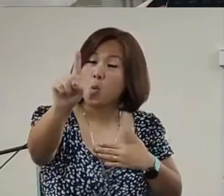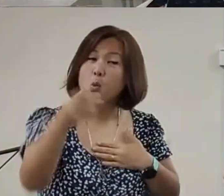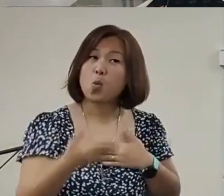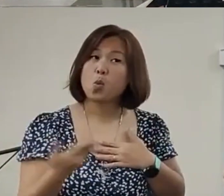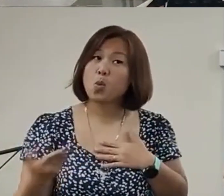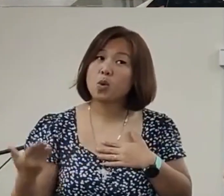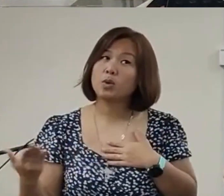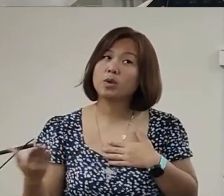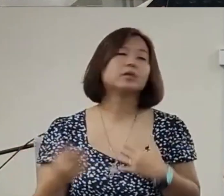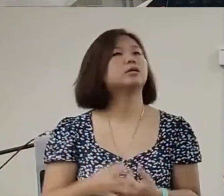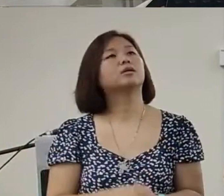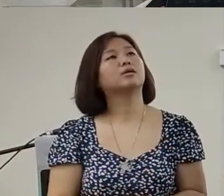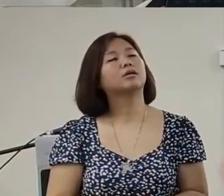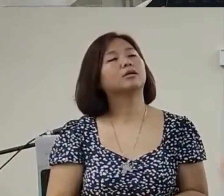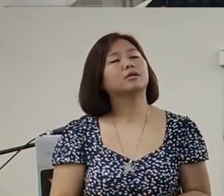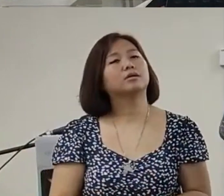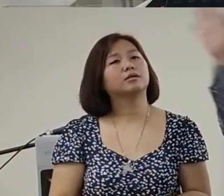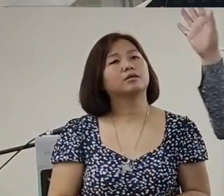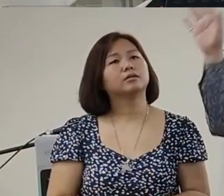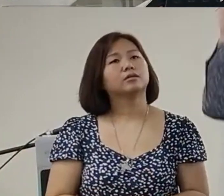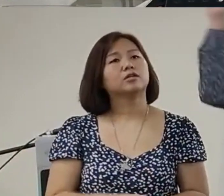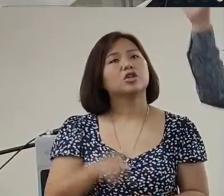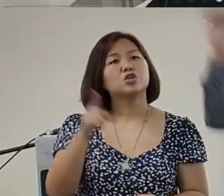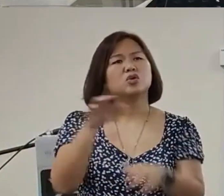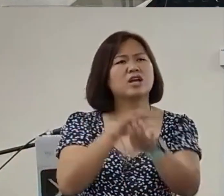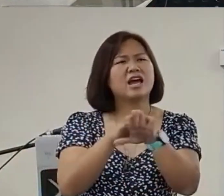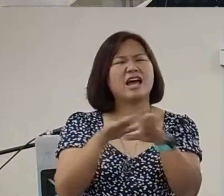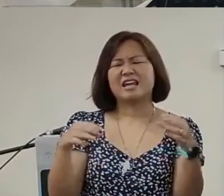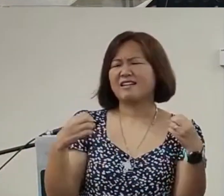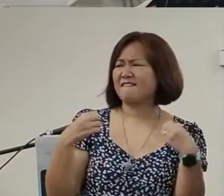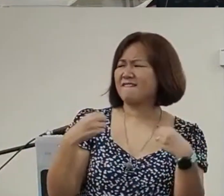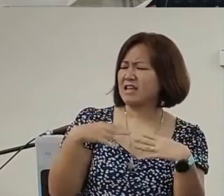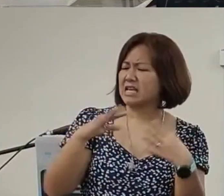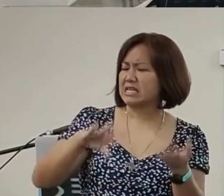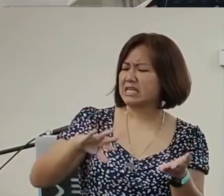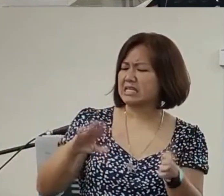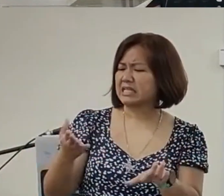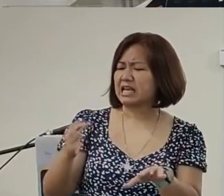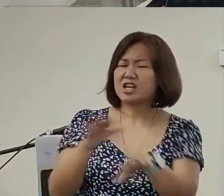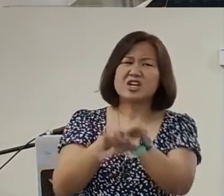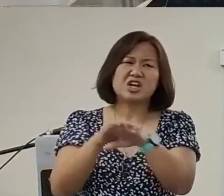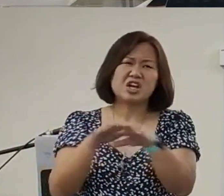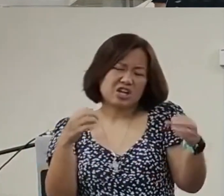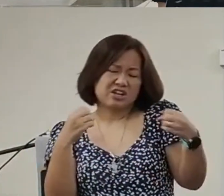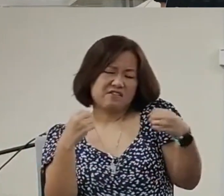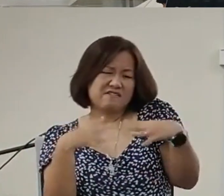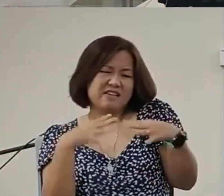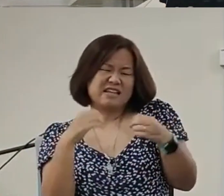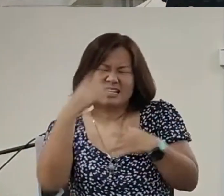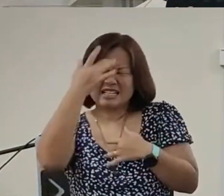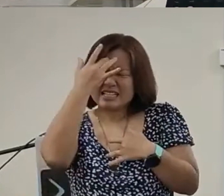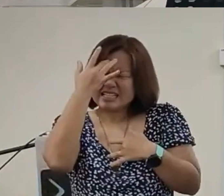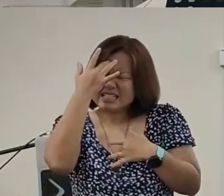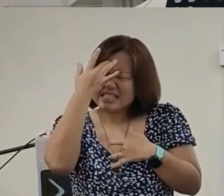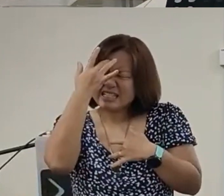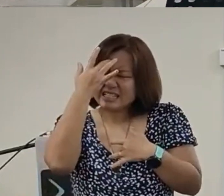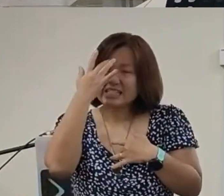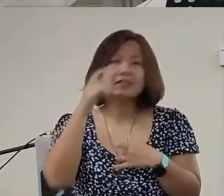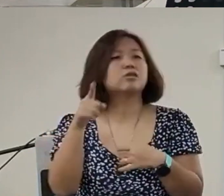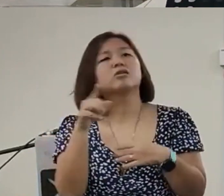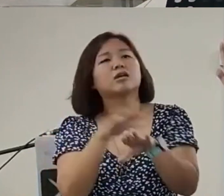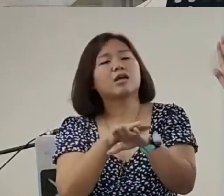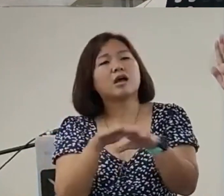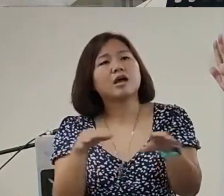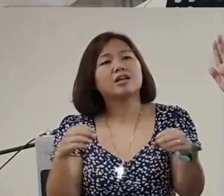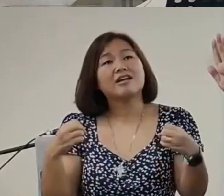but it's a gentle reminder you cannot fear of death cannot fear of sickness cannot fear that your loved ones don't want to love you you